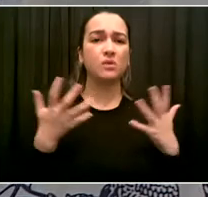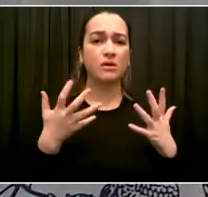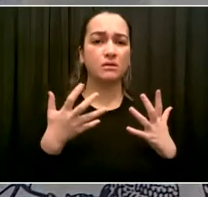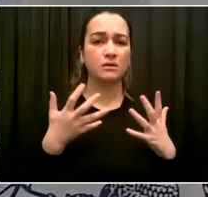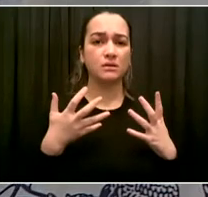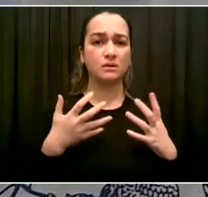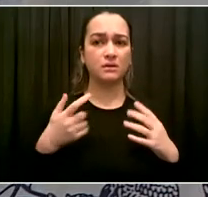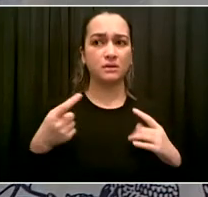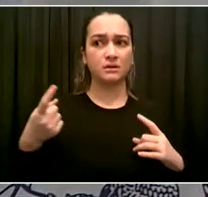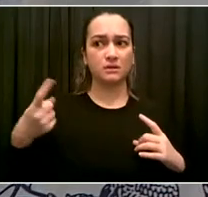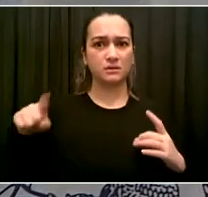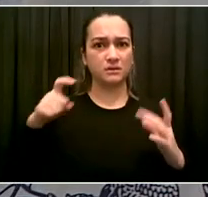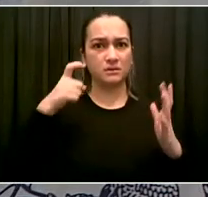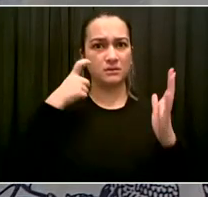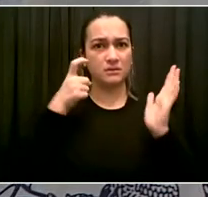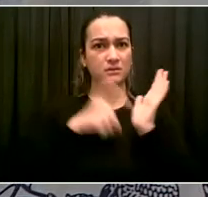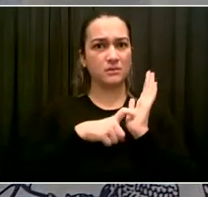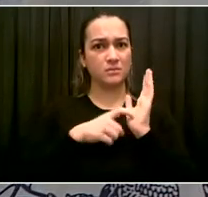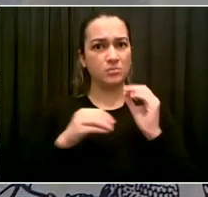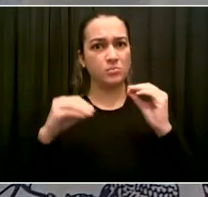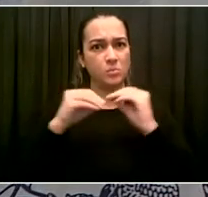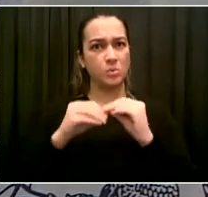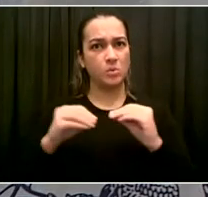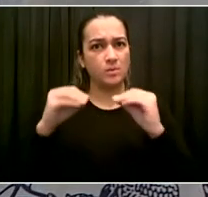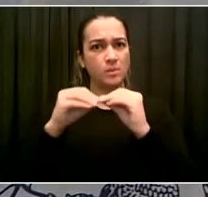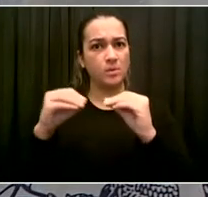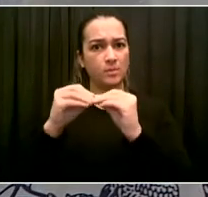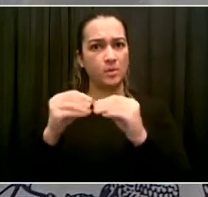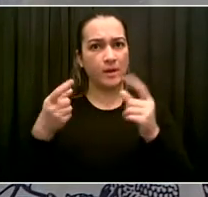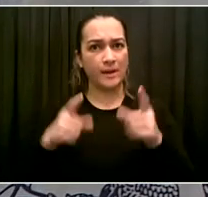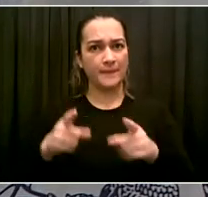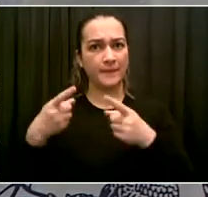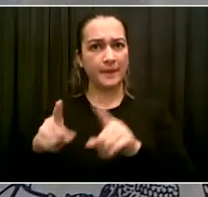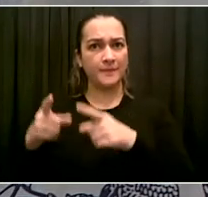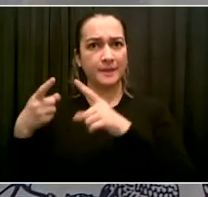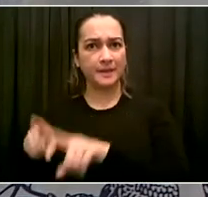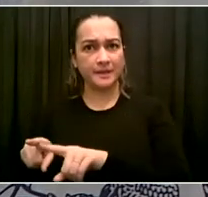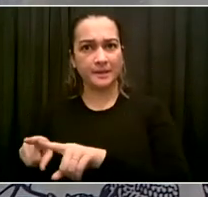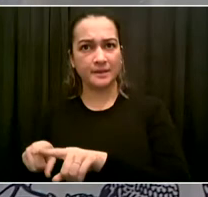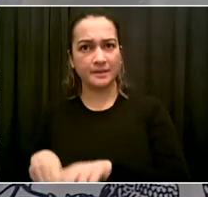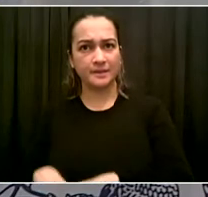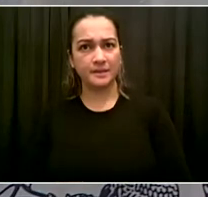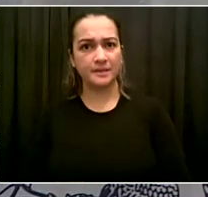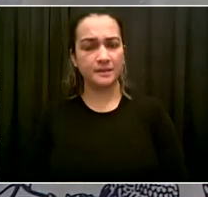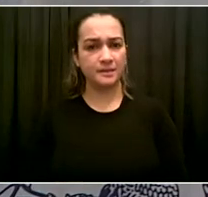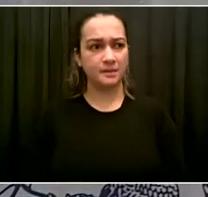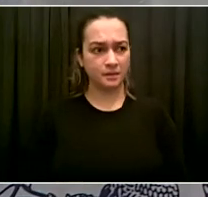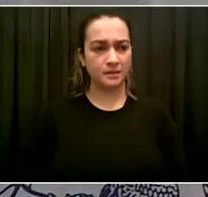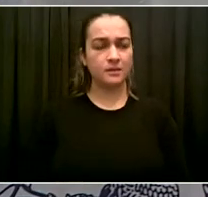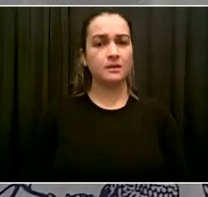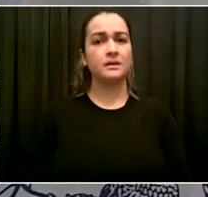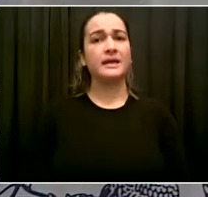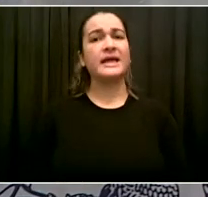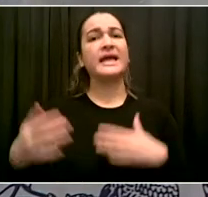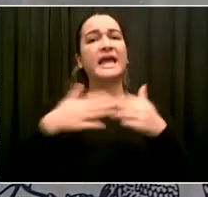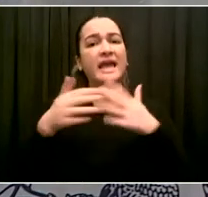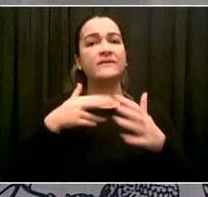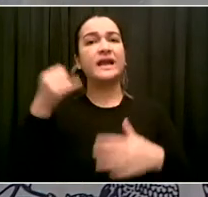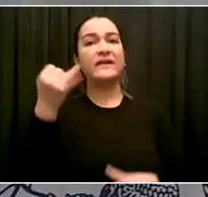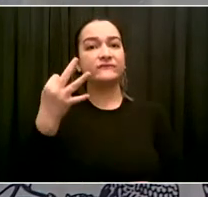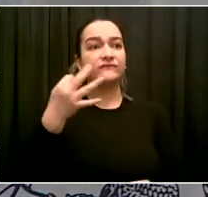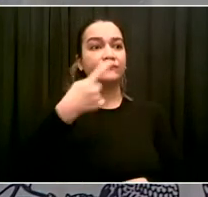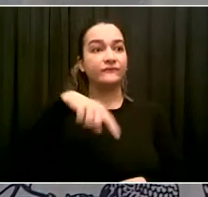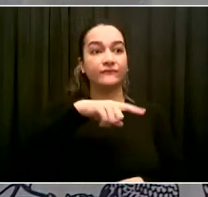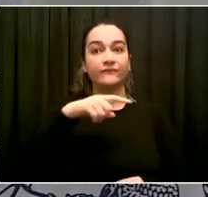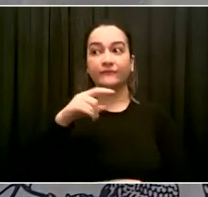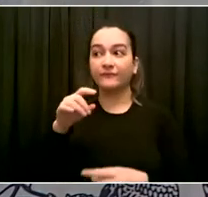trying to perhaps if it's an education issue. I don't know if you've spoken with Commissioner Shea about this and what you said about if it's